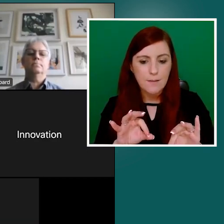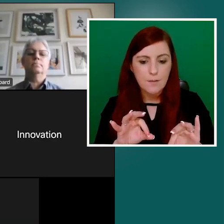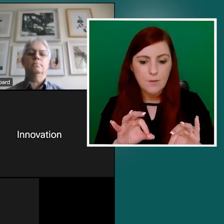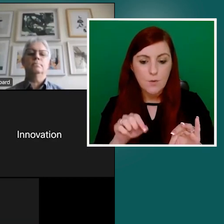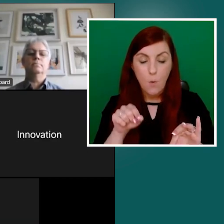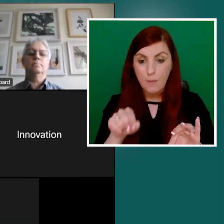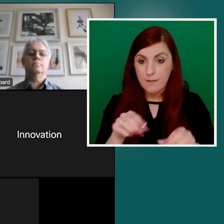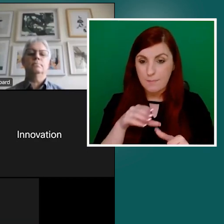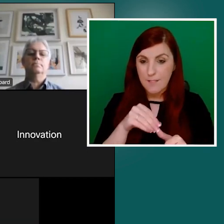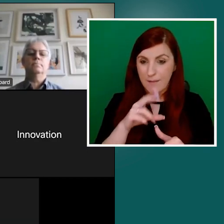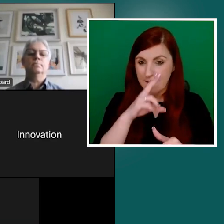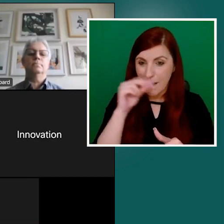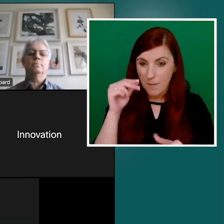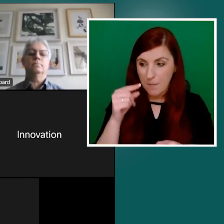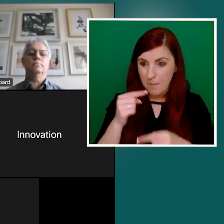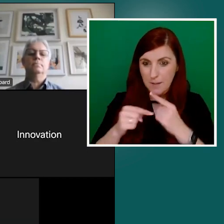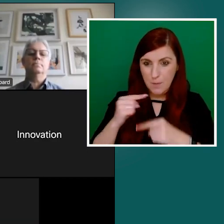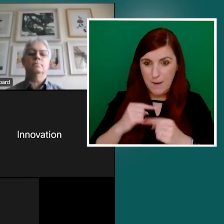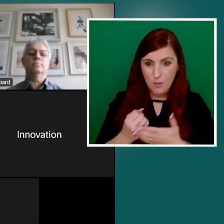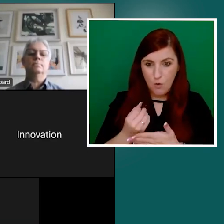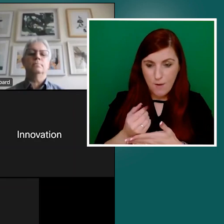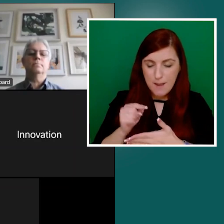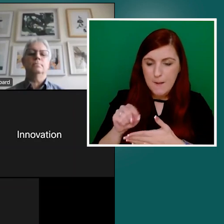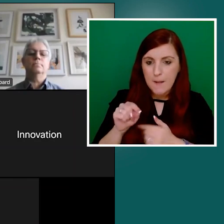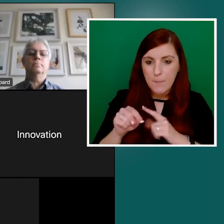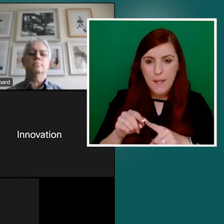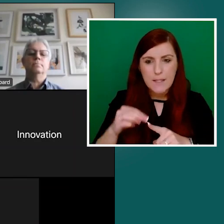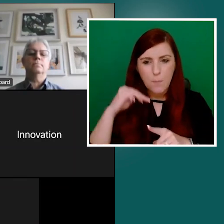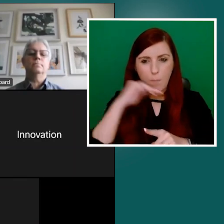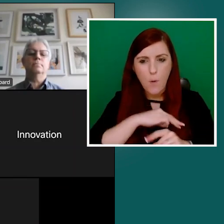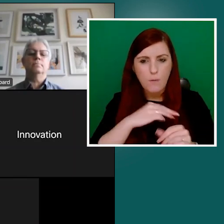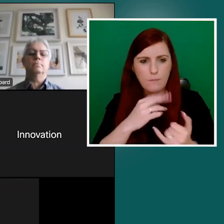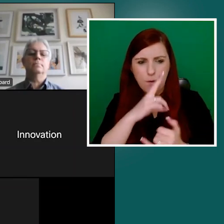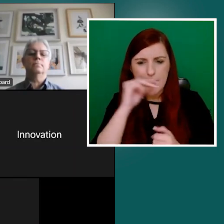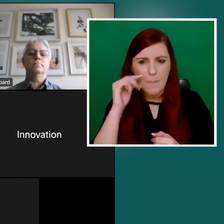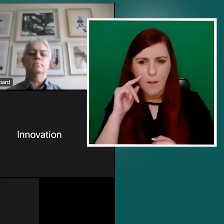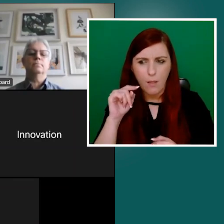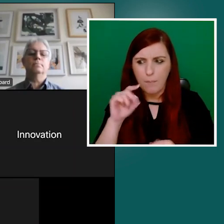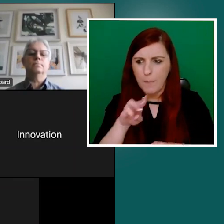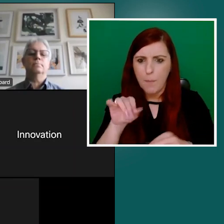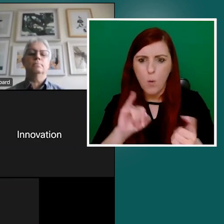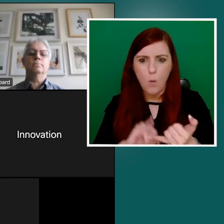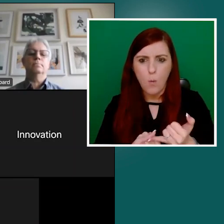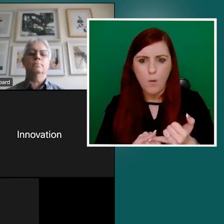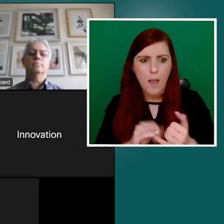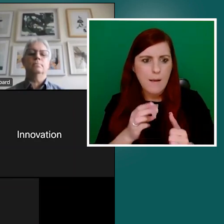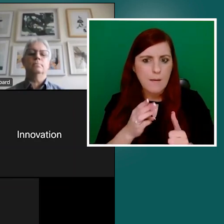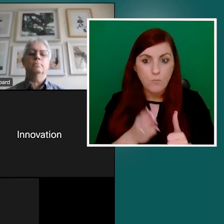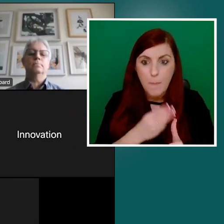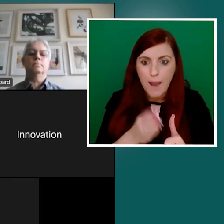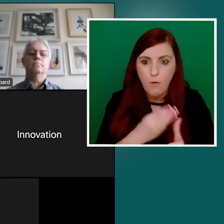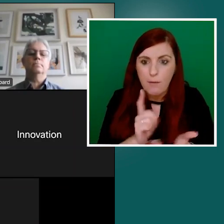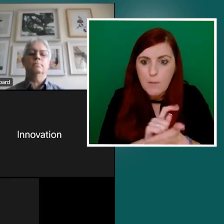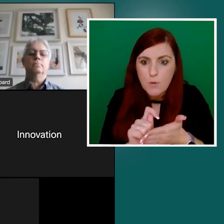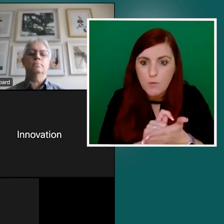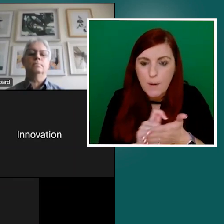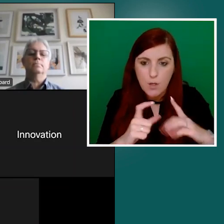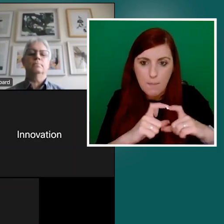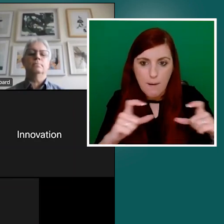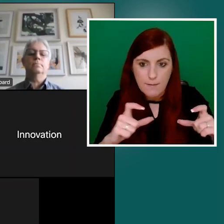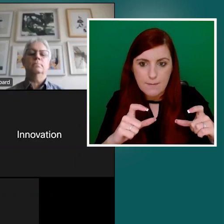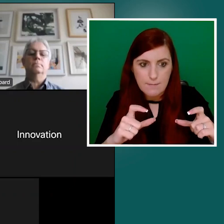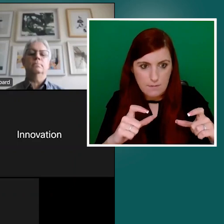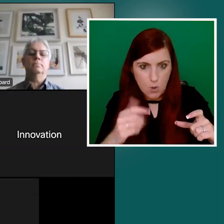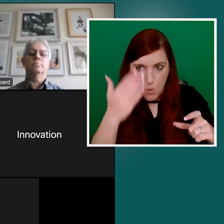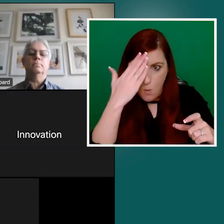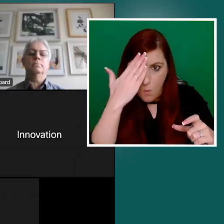anecdote, it's very important, for example, that those who are preparing the prescription boxes are made aware that they shouldn't put